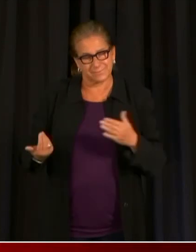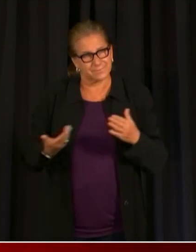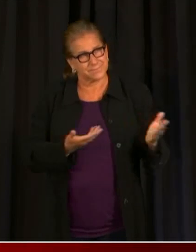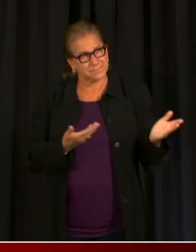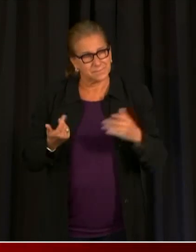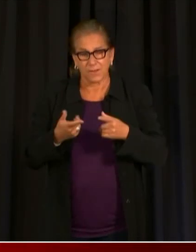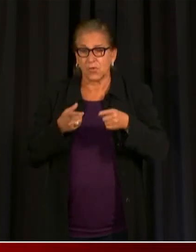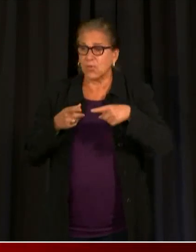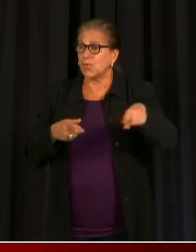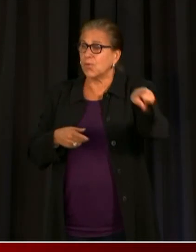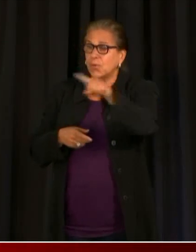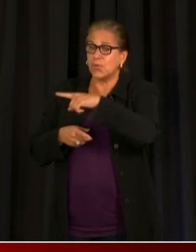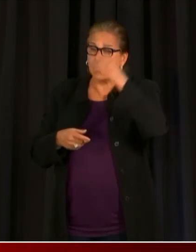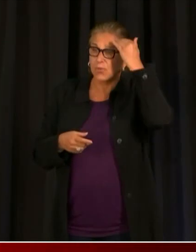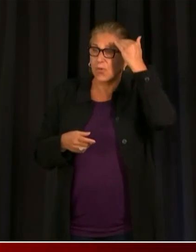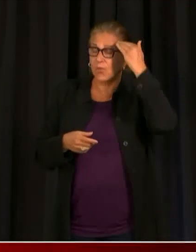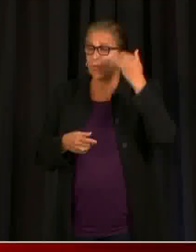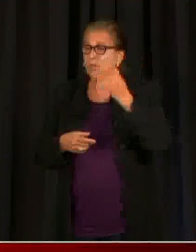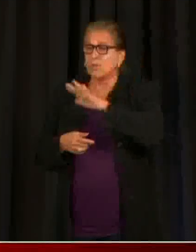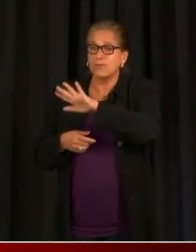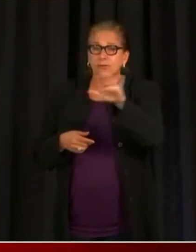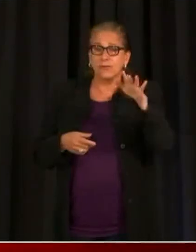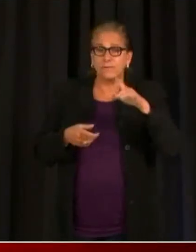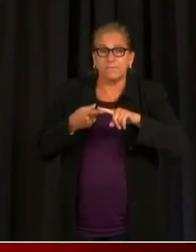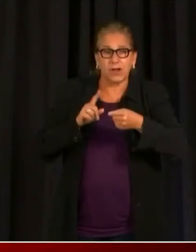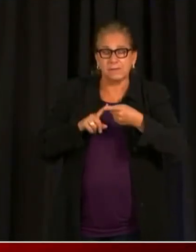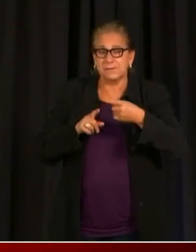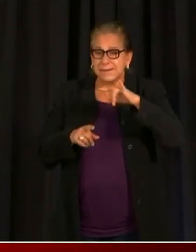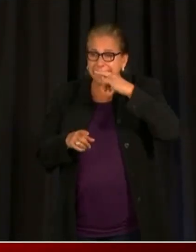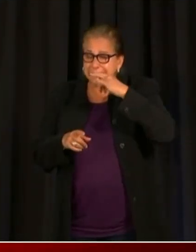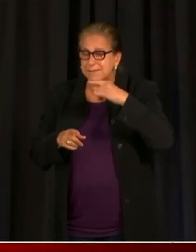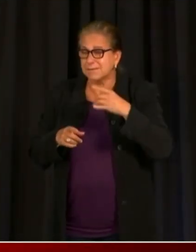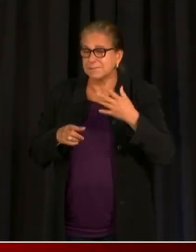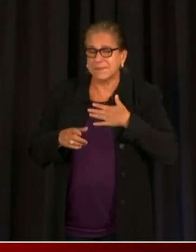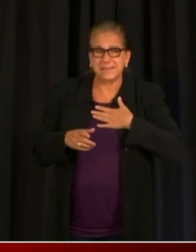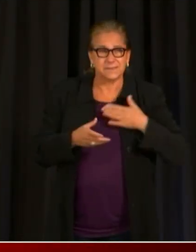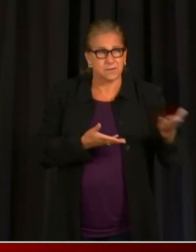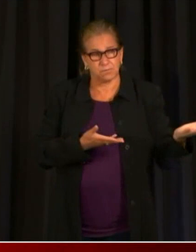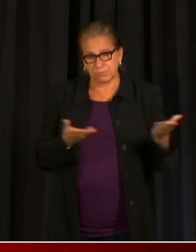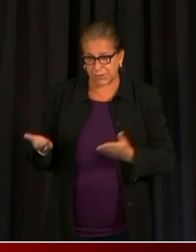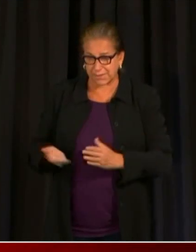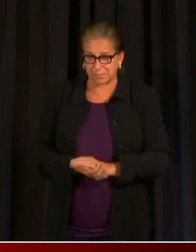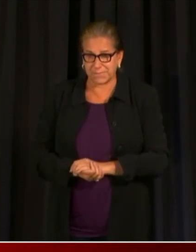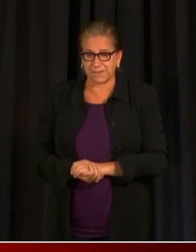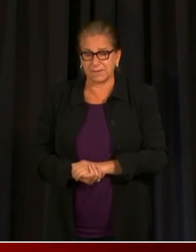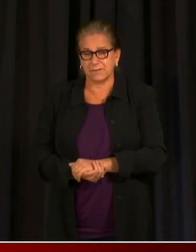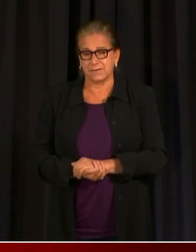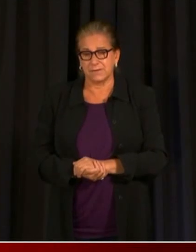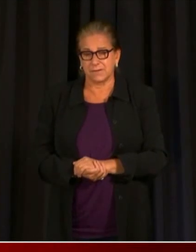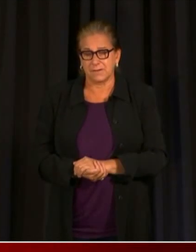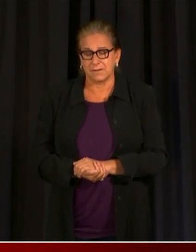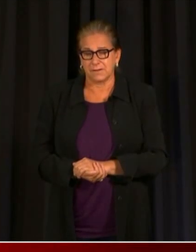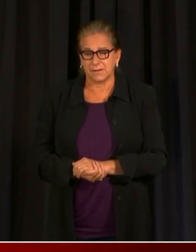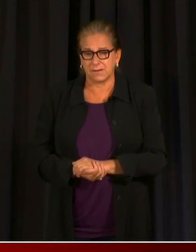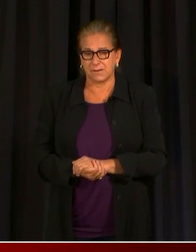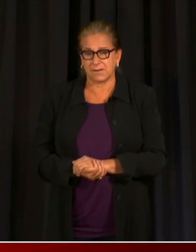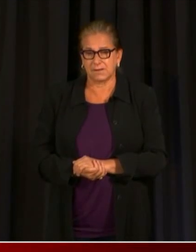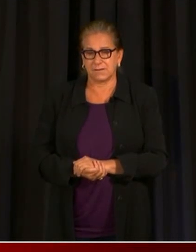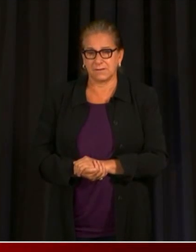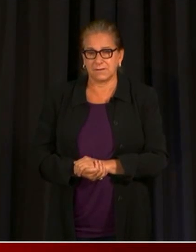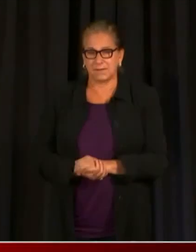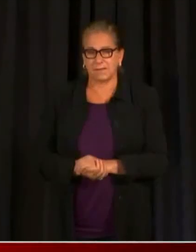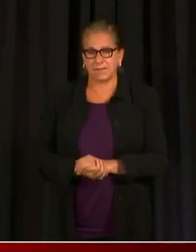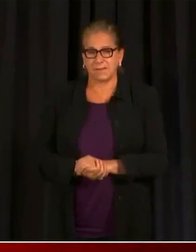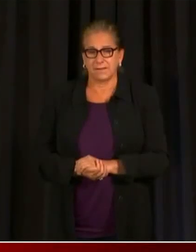sites to get vaccinated. Our community core, and I just read a really neat story about